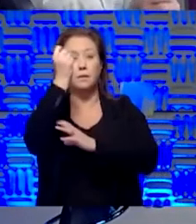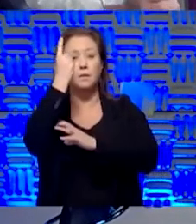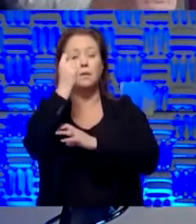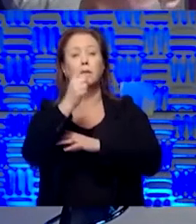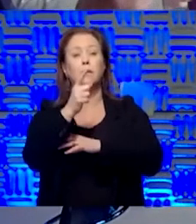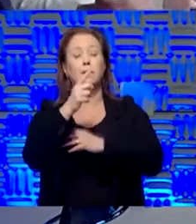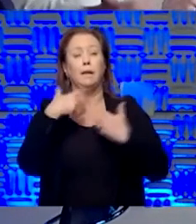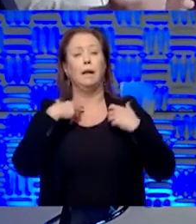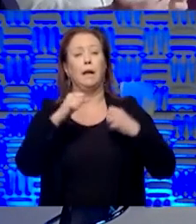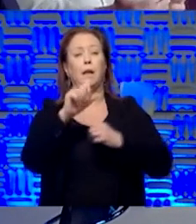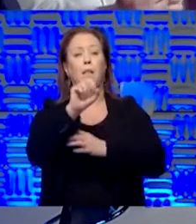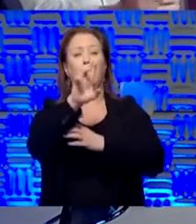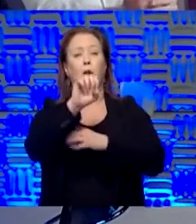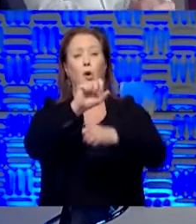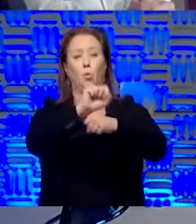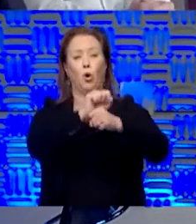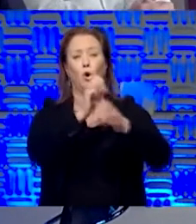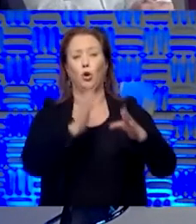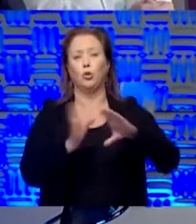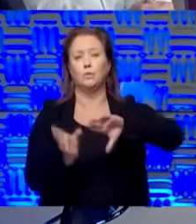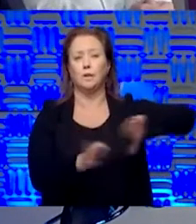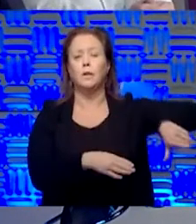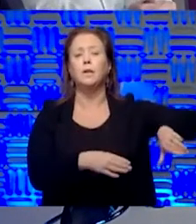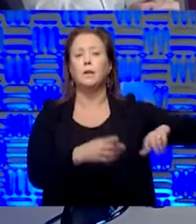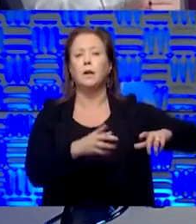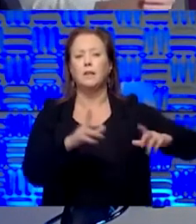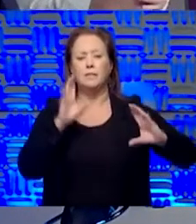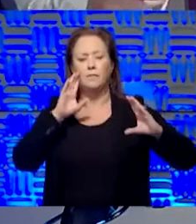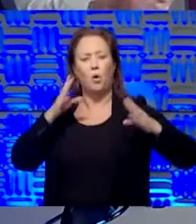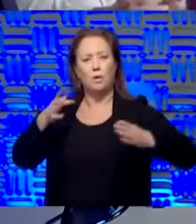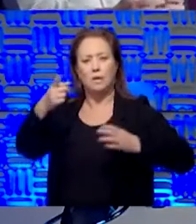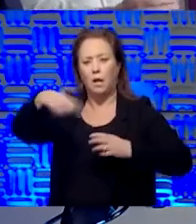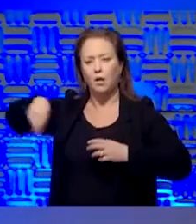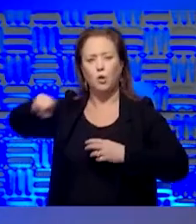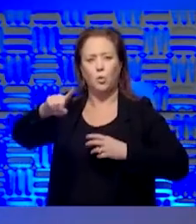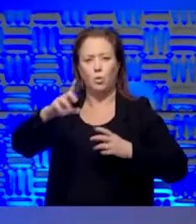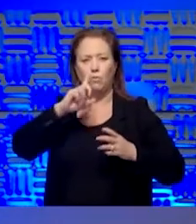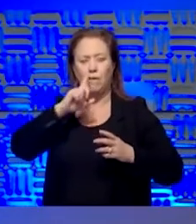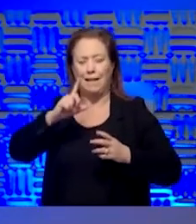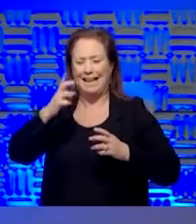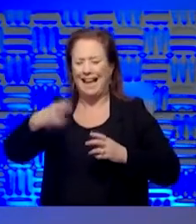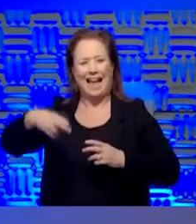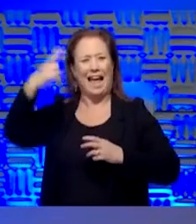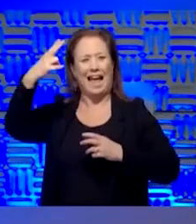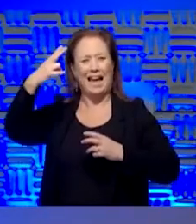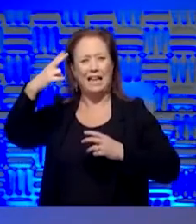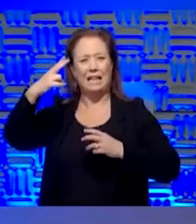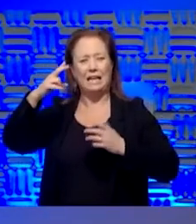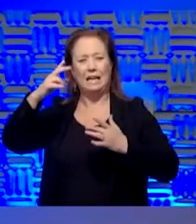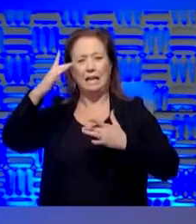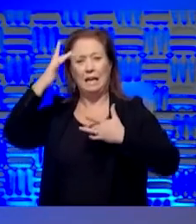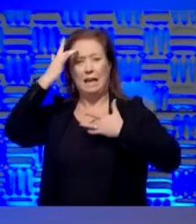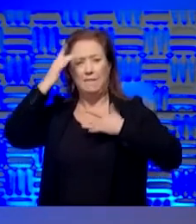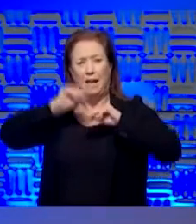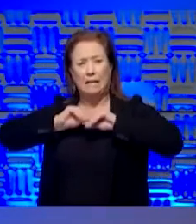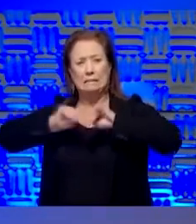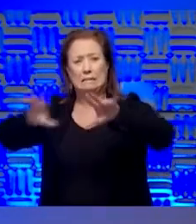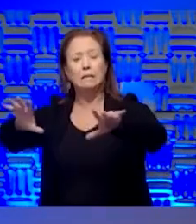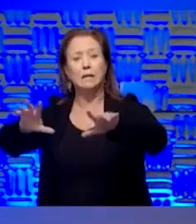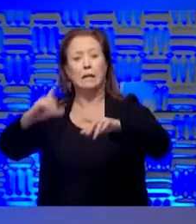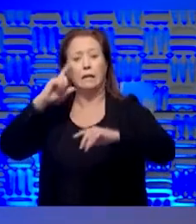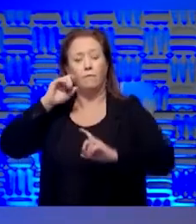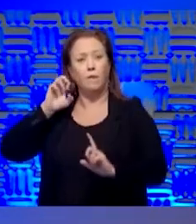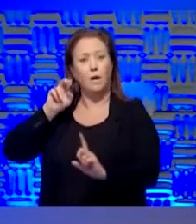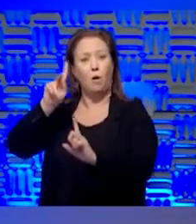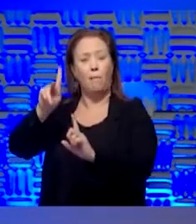let's take health care workers out of this. You know, this is such highly infective. So if we go